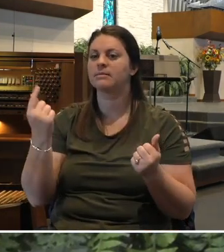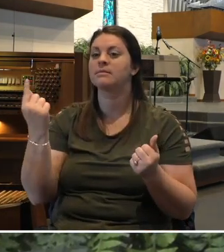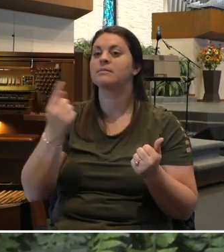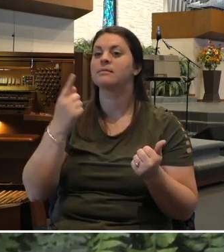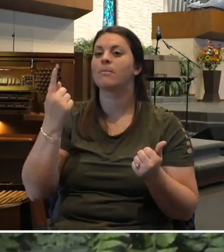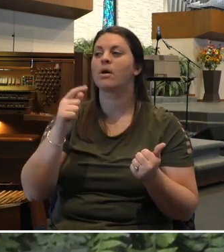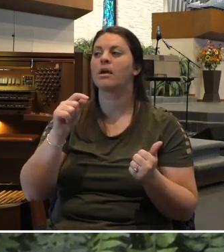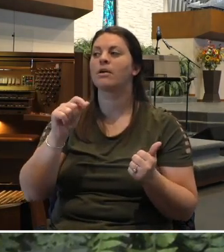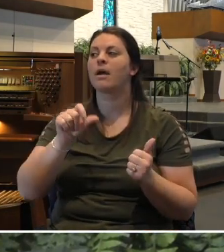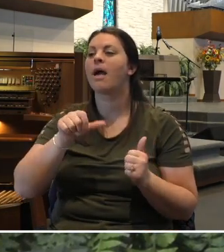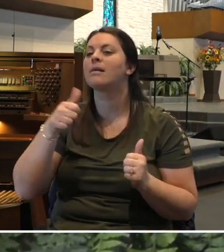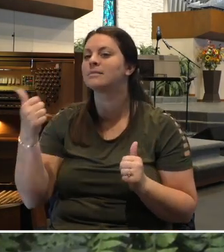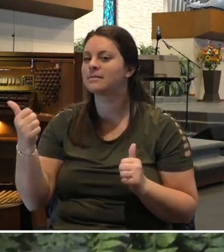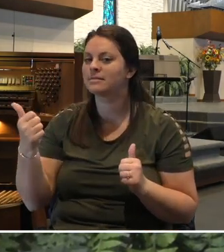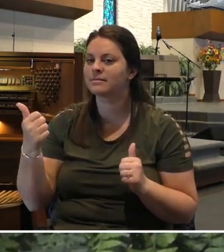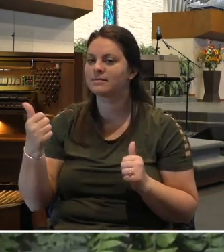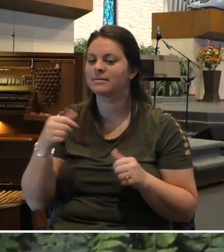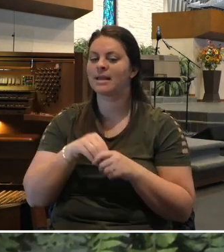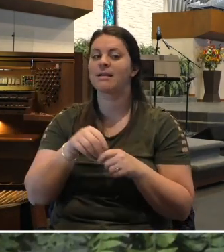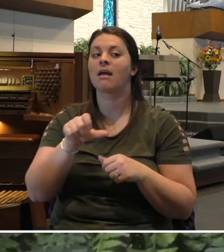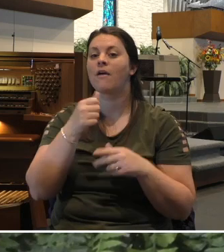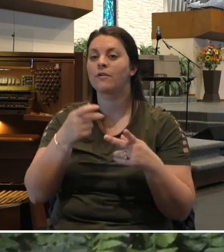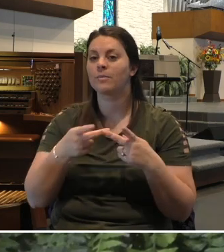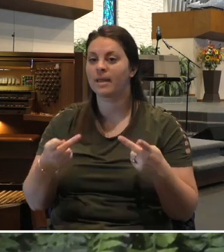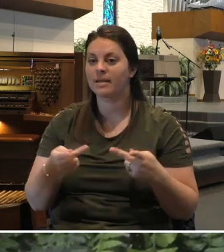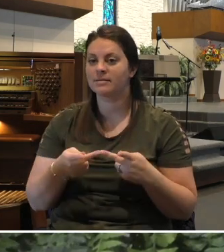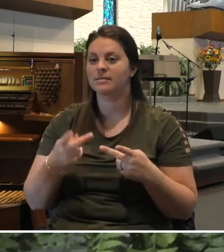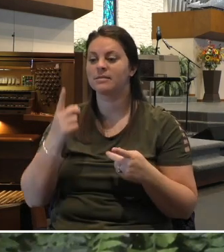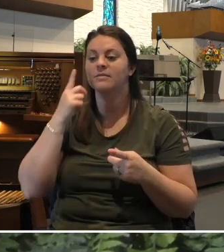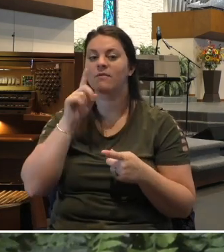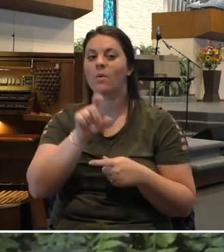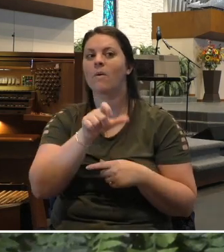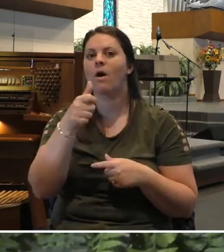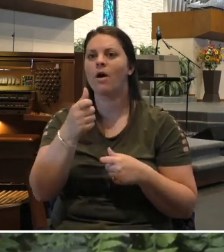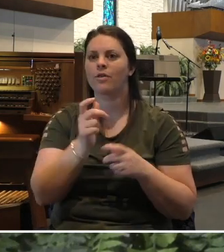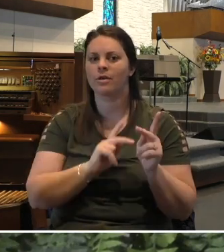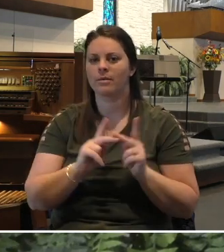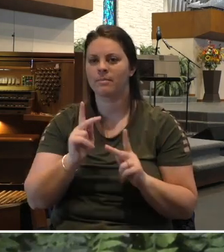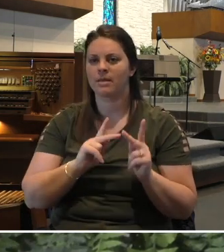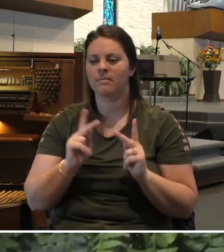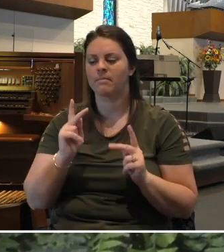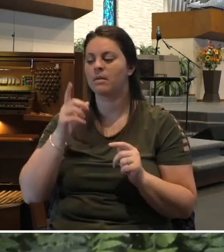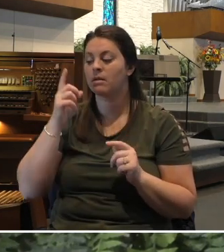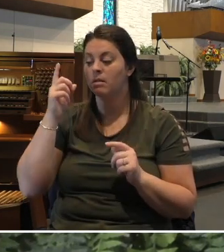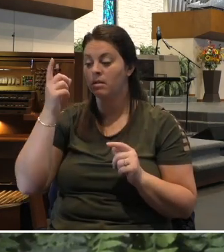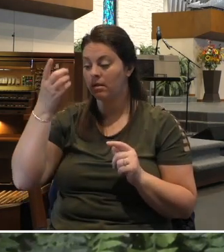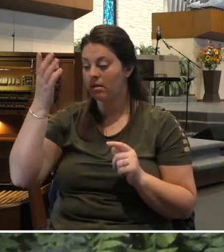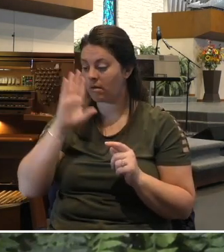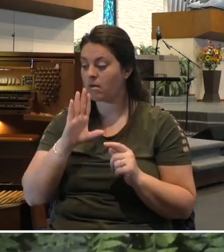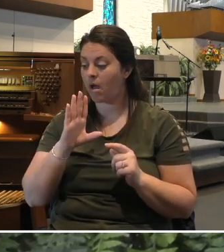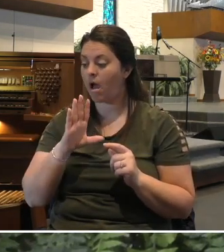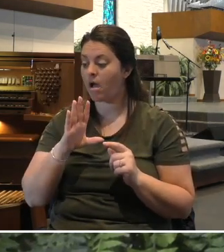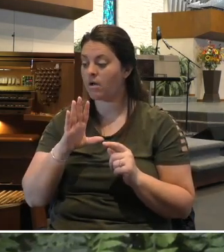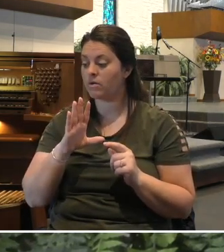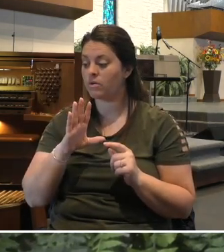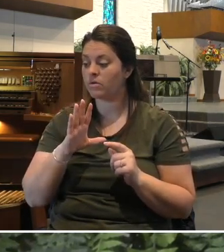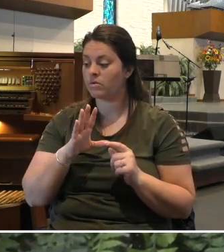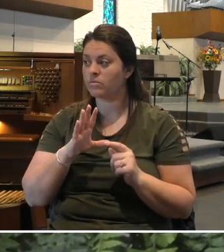in other places, to other people. God was considerate, but not to her.